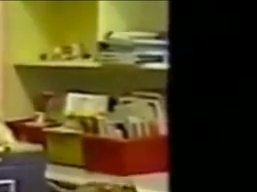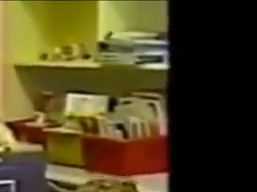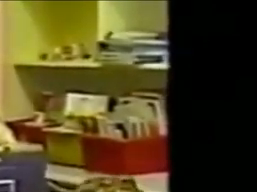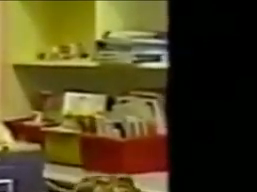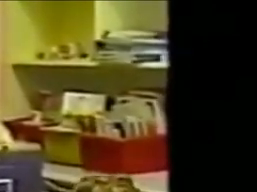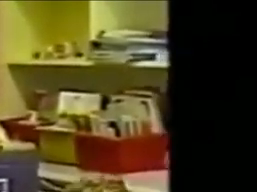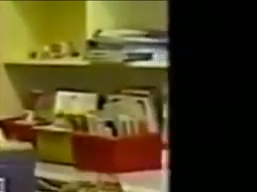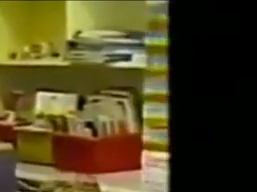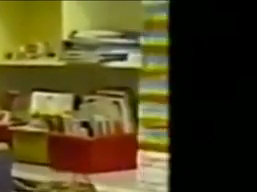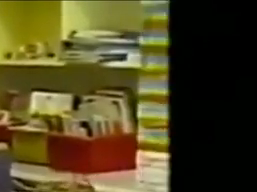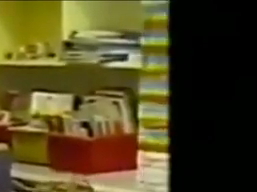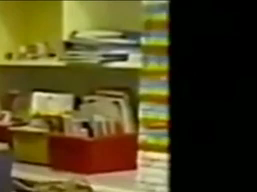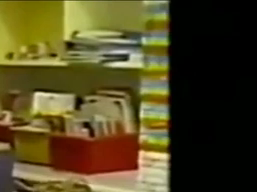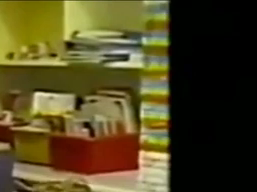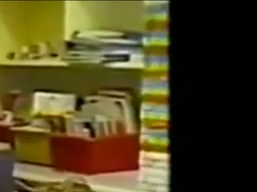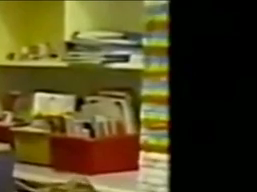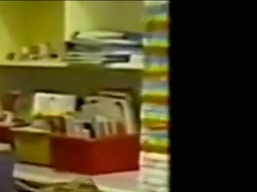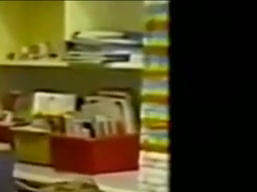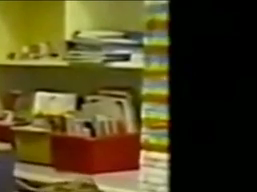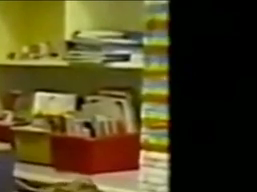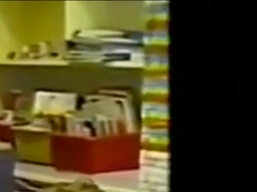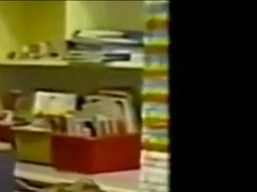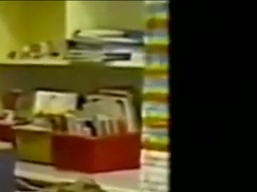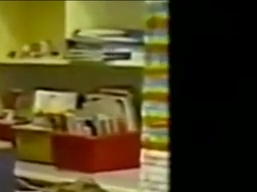What was the baby's name?